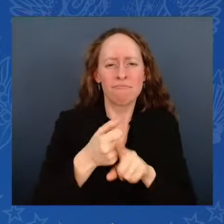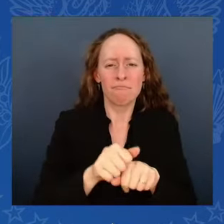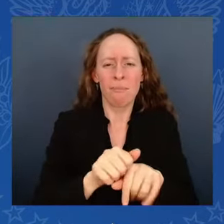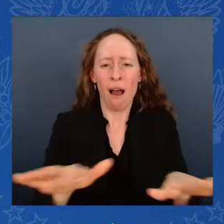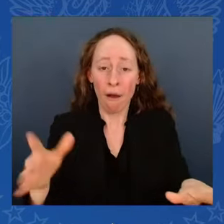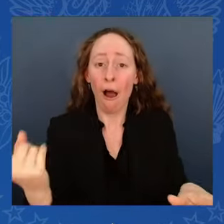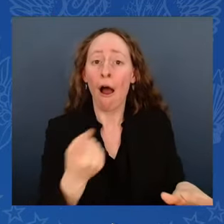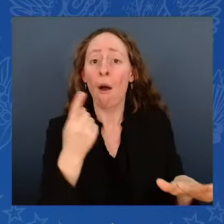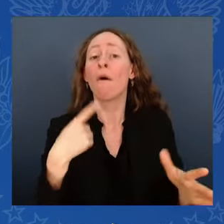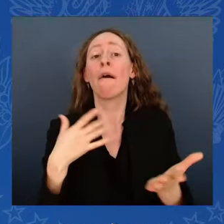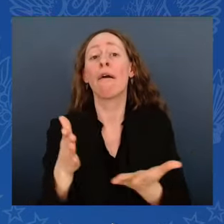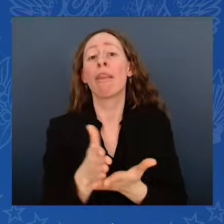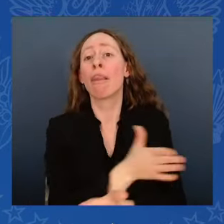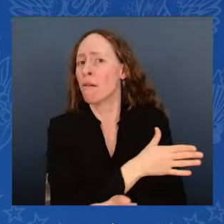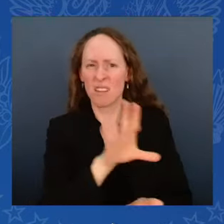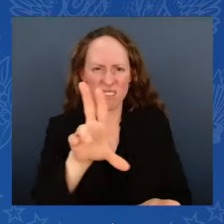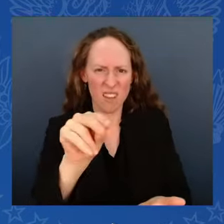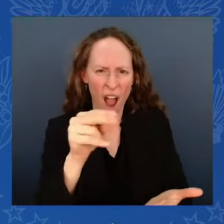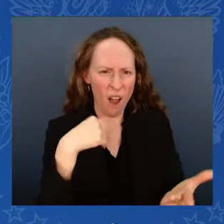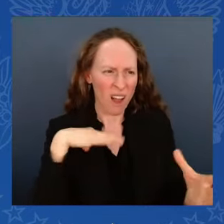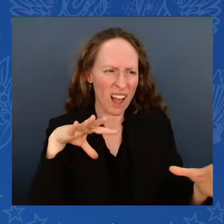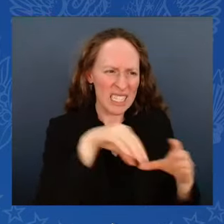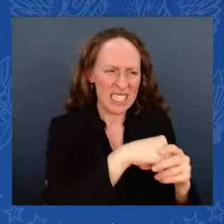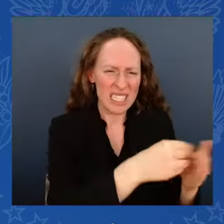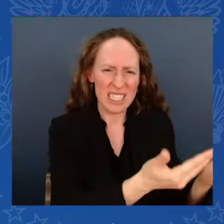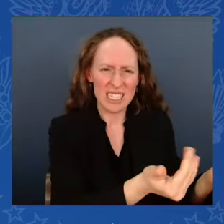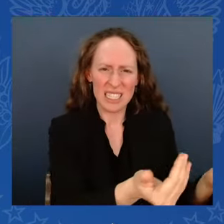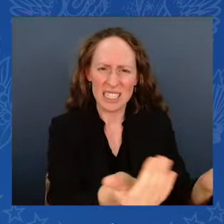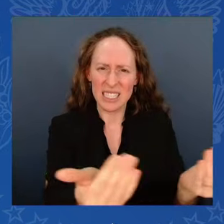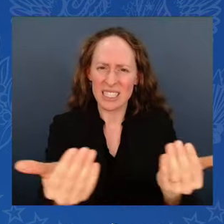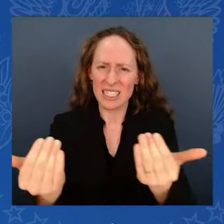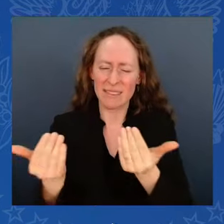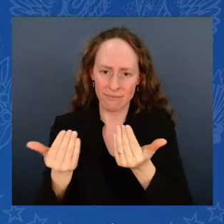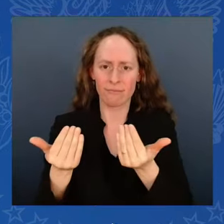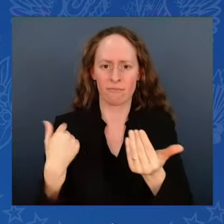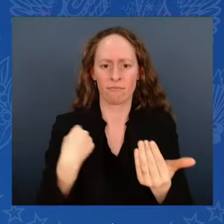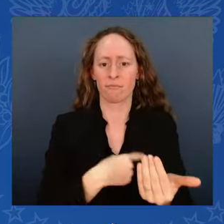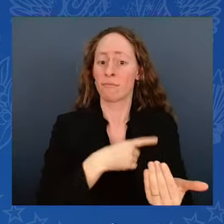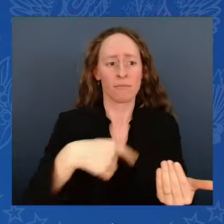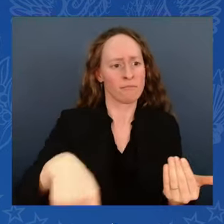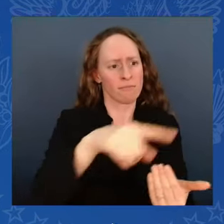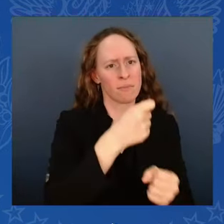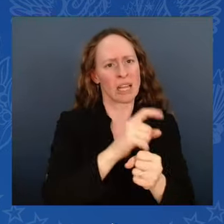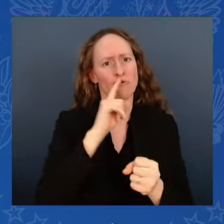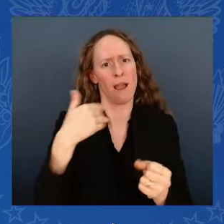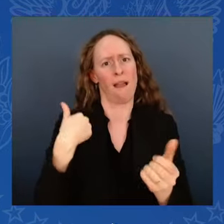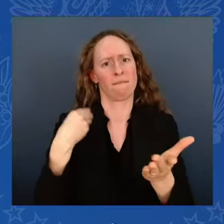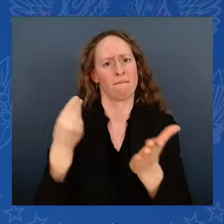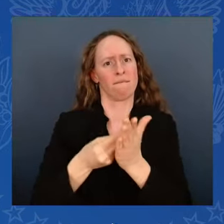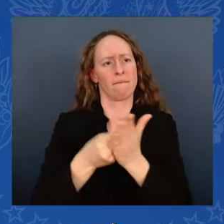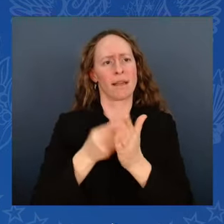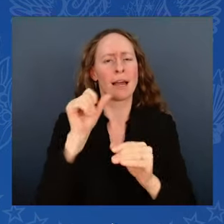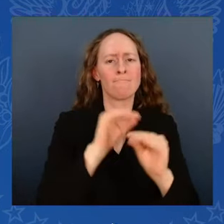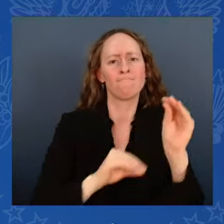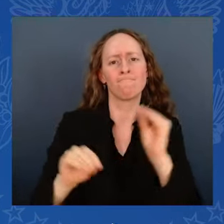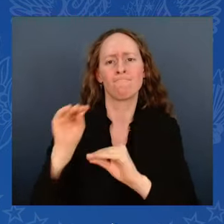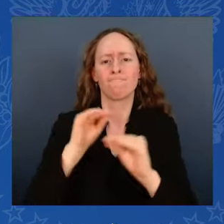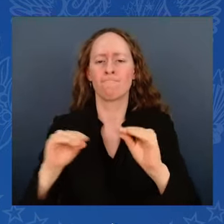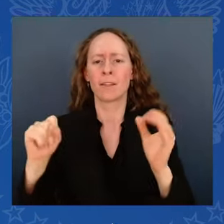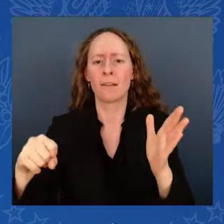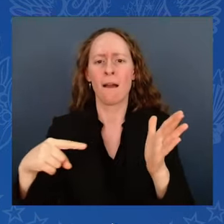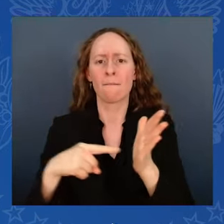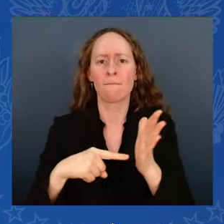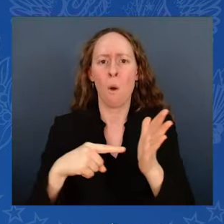pockets to cut Black child poverty in half. Promise kept to rebuild all of America, reconnecting